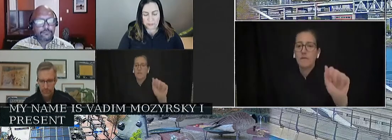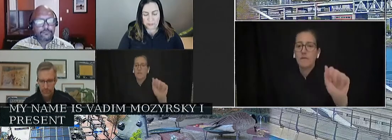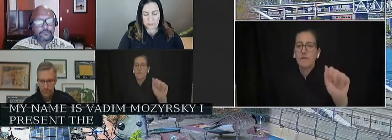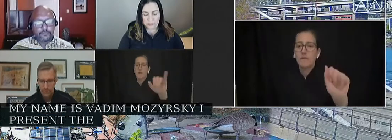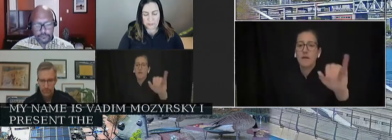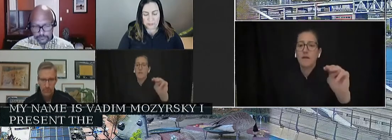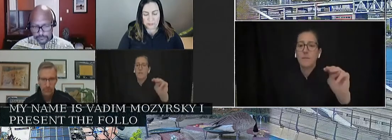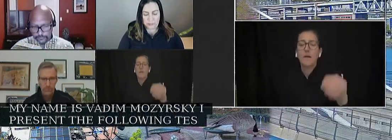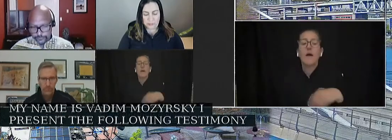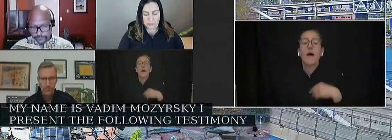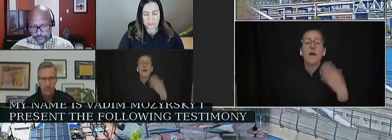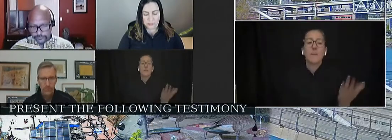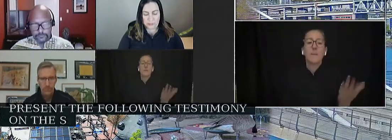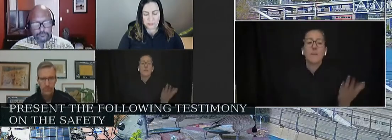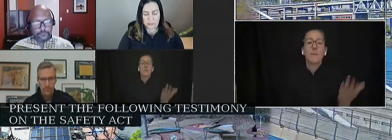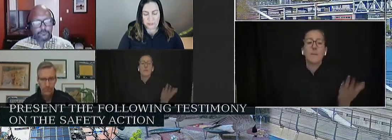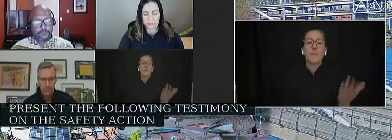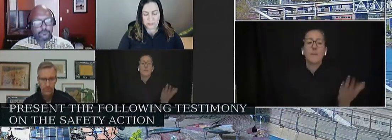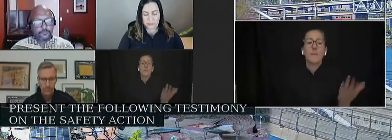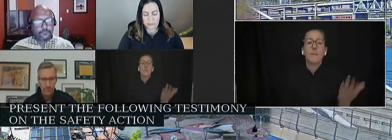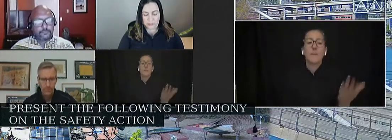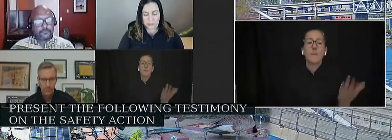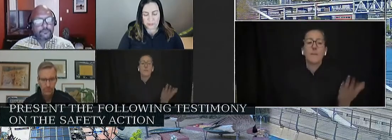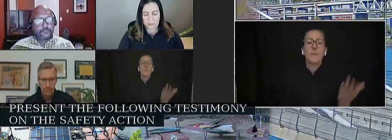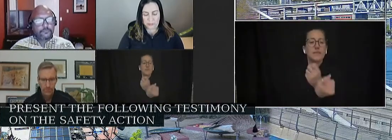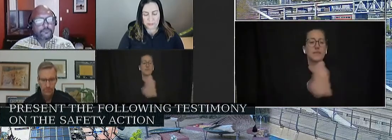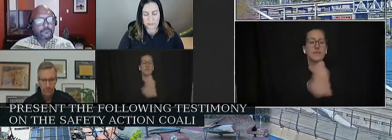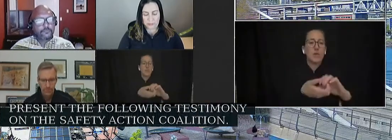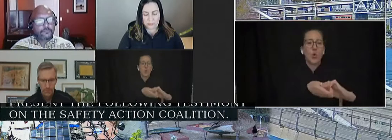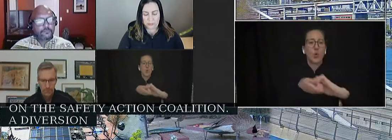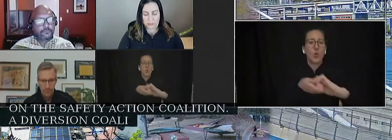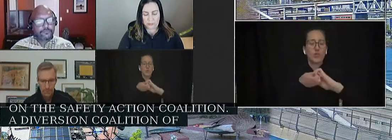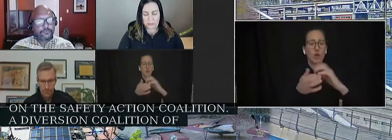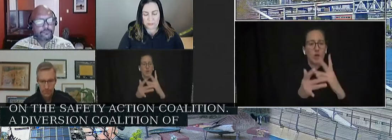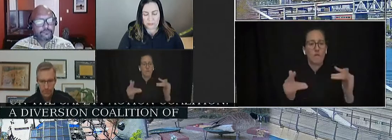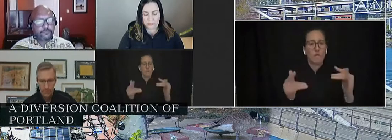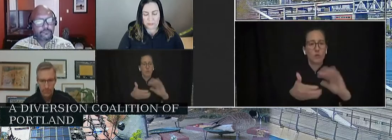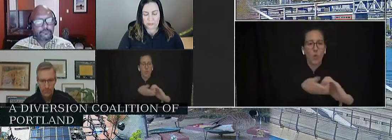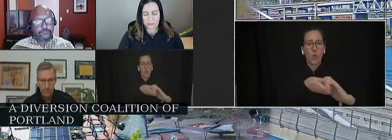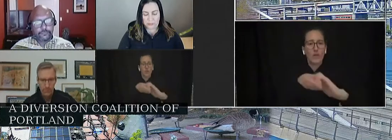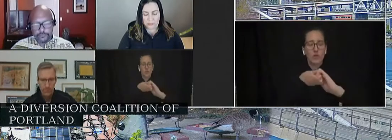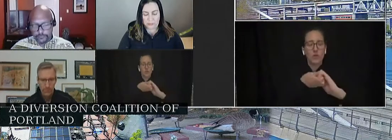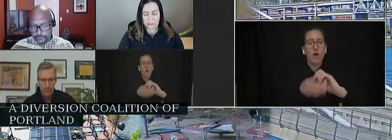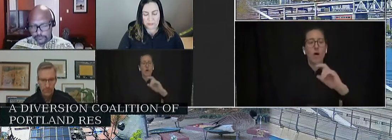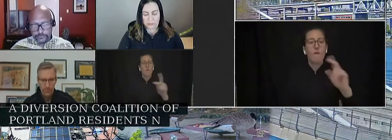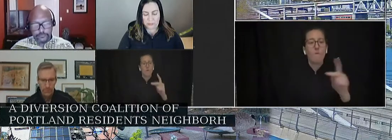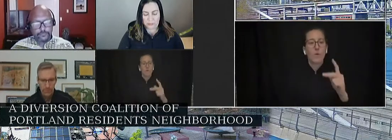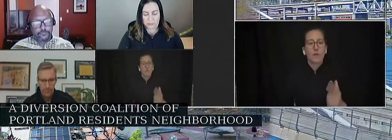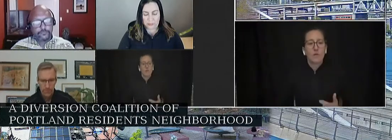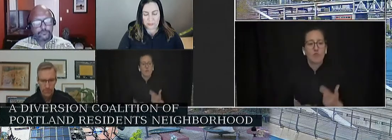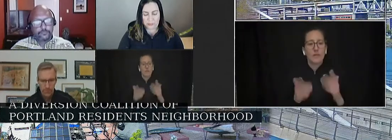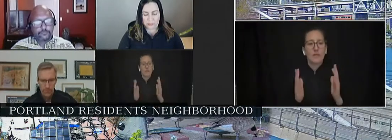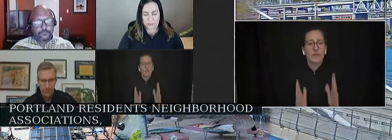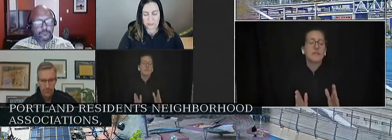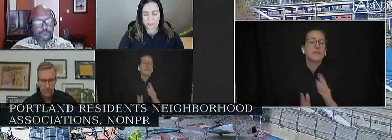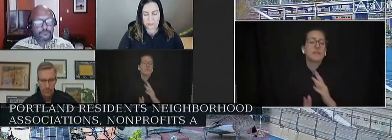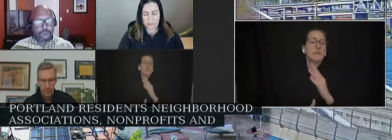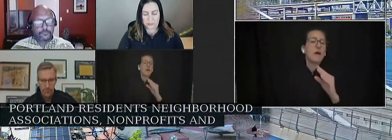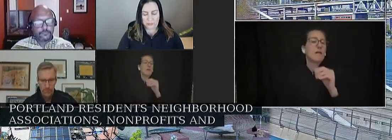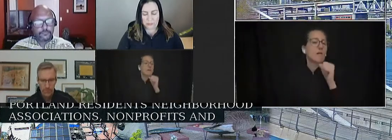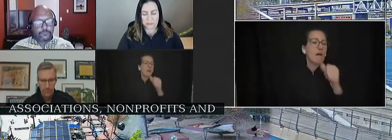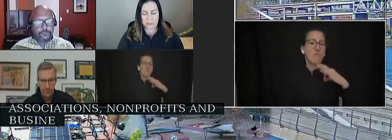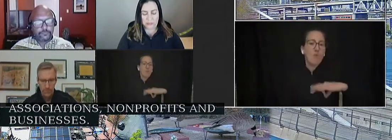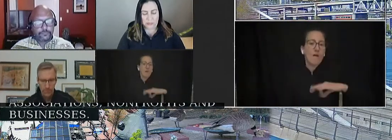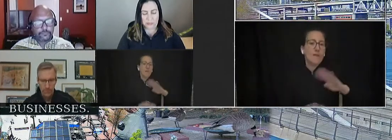Coalition, a diverse coalition of Portland residents, neighborhood associations, nonprofits and businesses. Looking at just the facts,